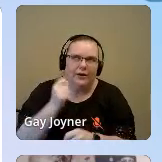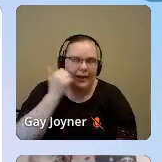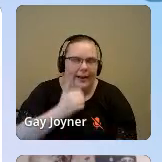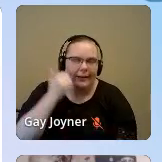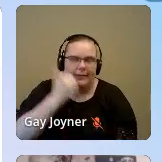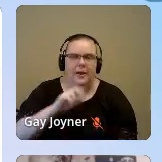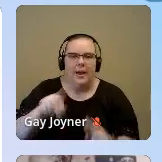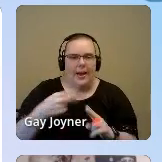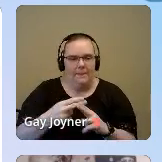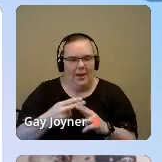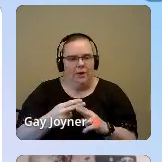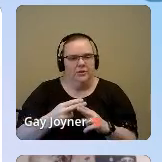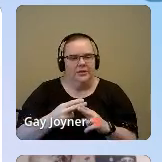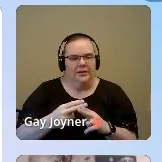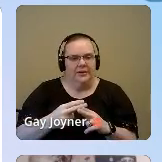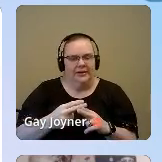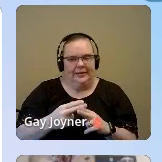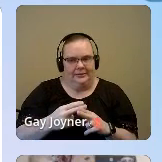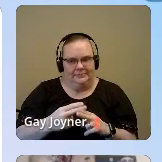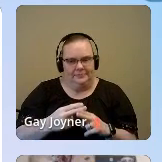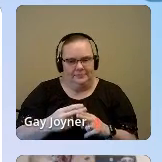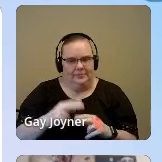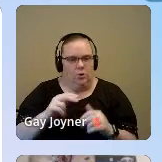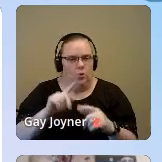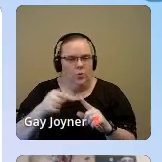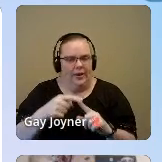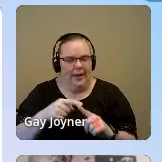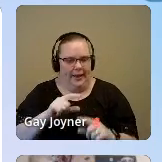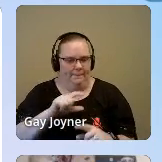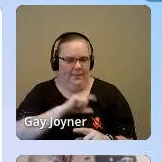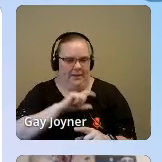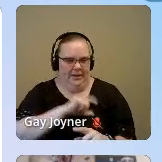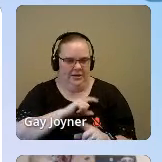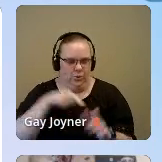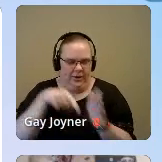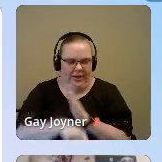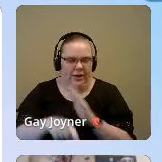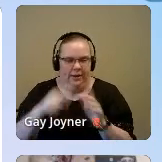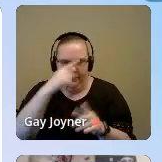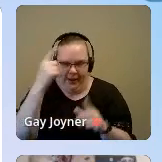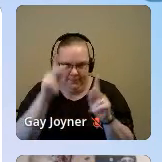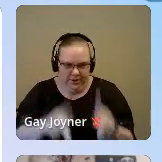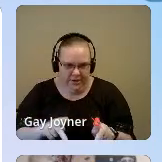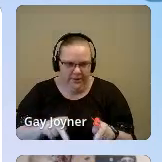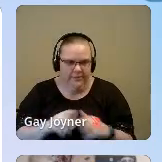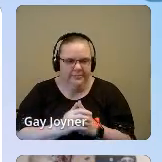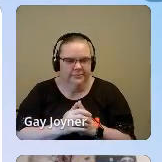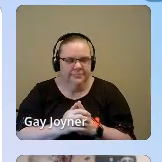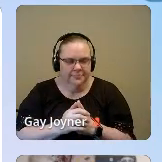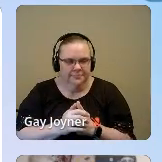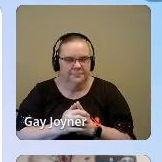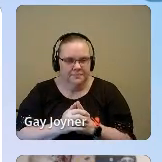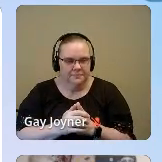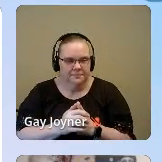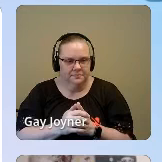would be held as sacred human beings and not descendants of slaves that are angry as hell. Ashley always keeps it real.